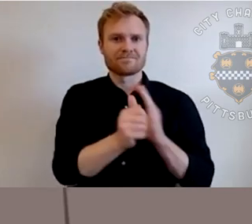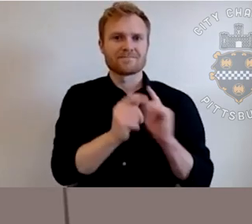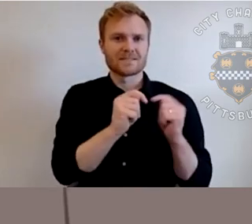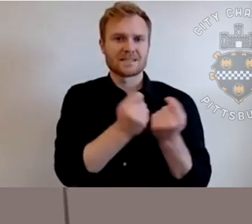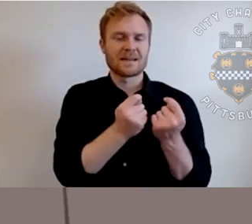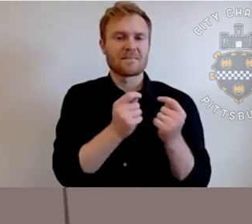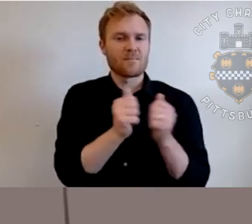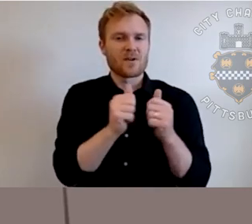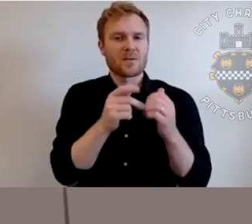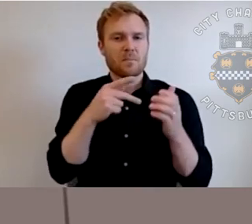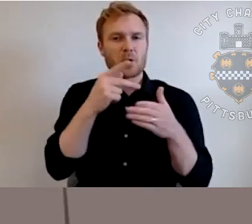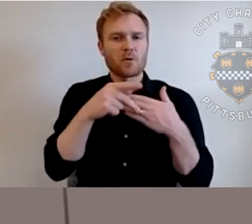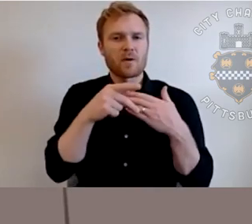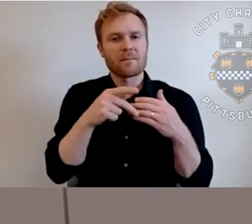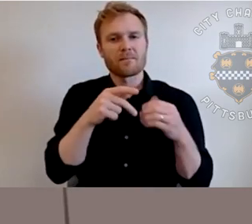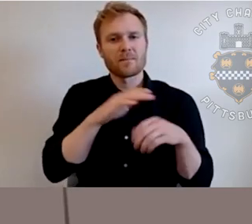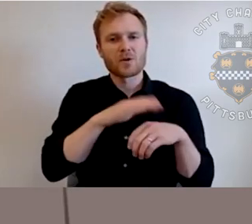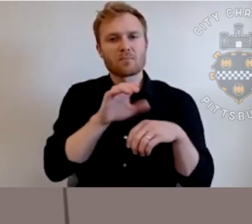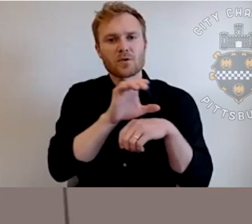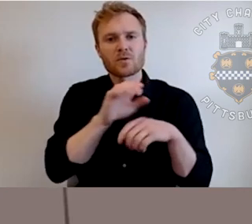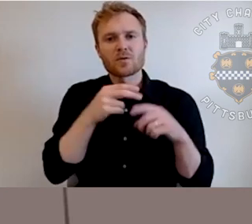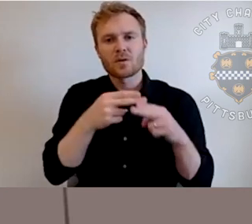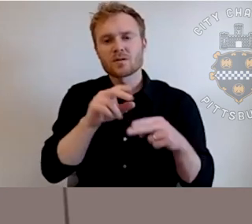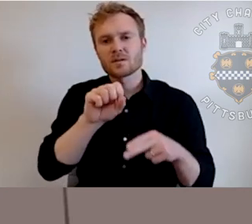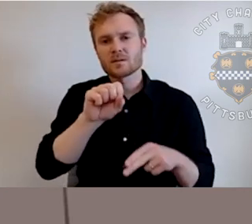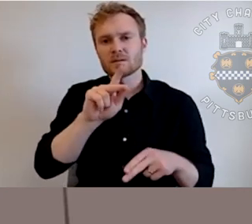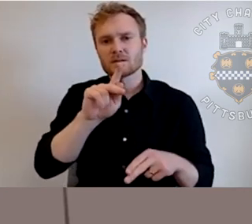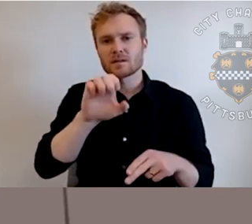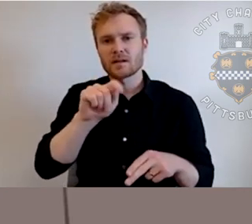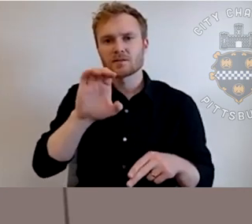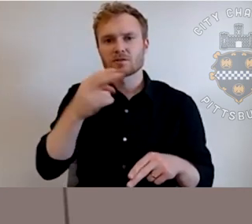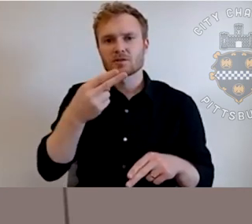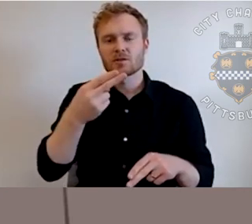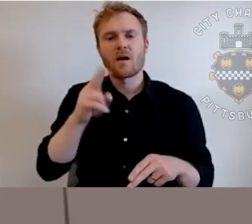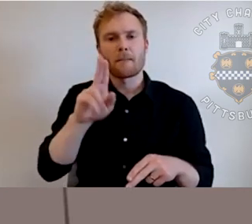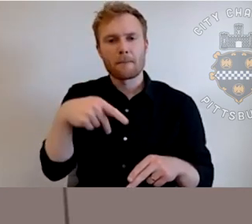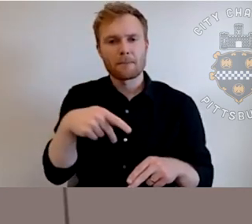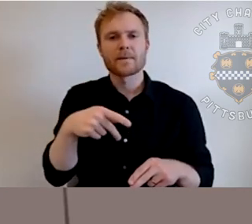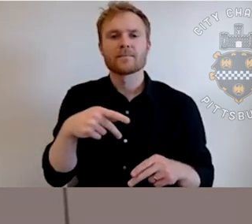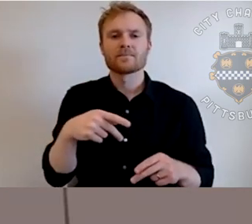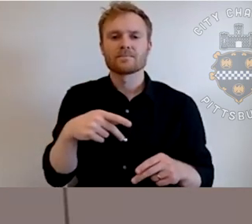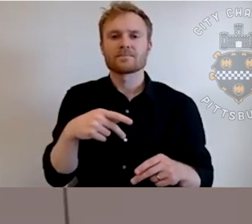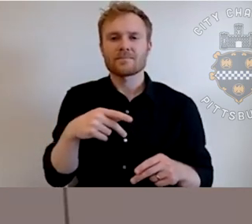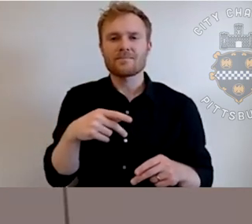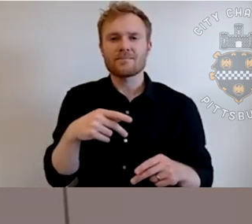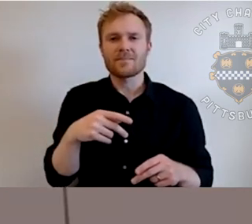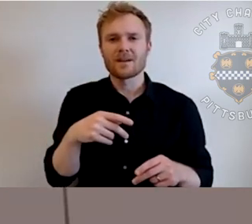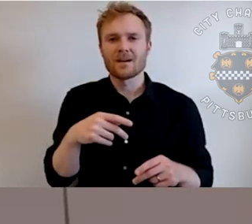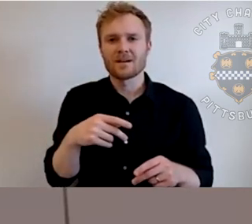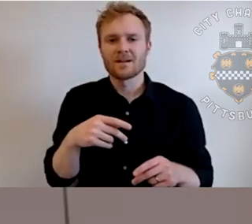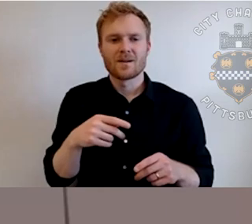on that model that was developed by one of my staff members, Mr. Harvey Butts, in conjunction with some of my other team members,